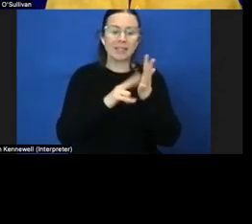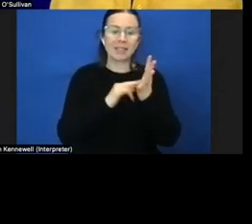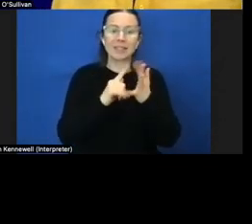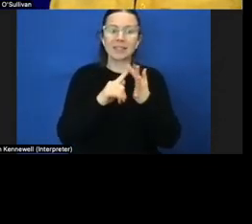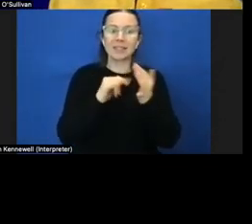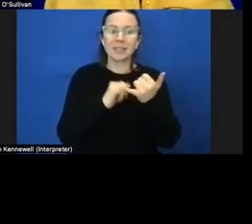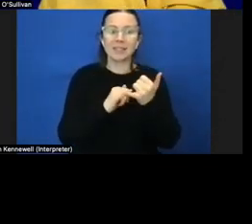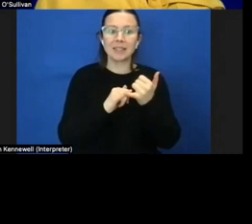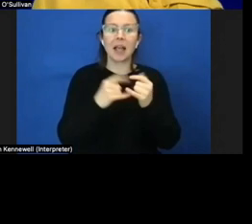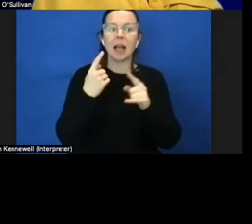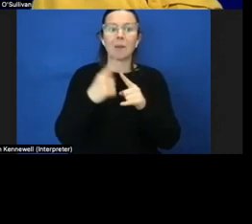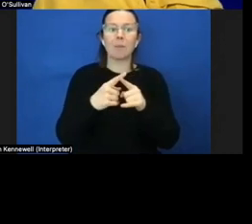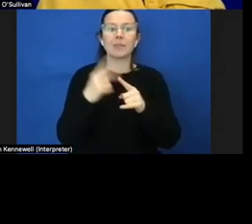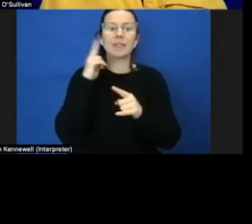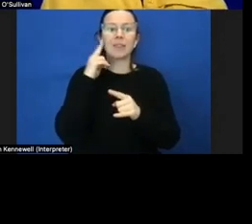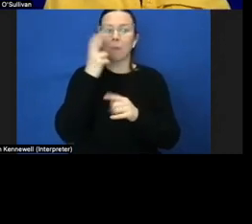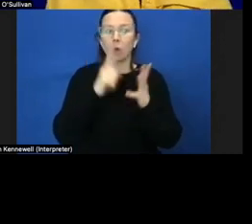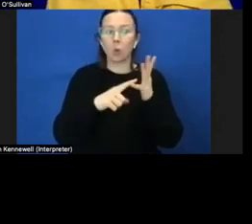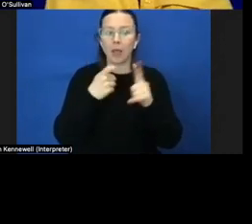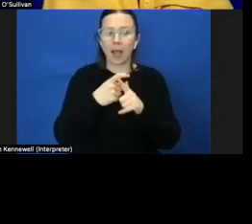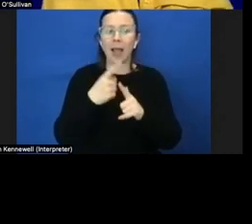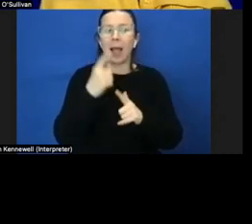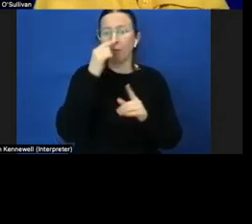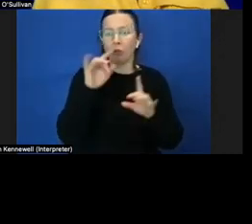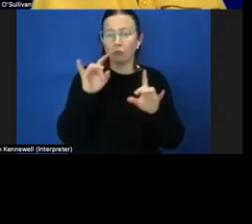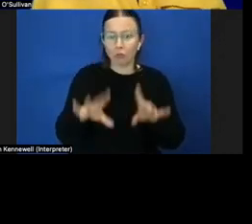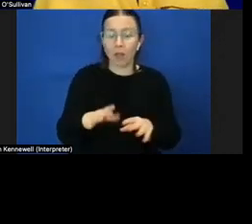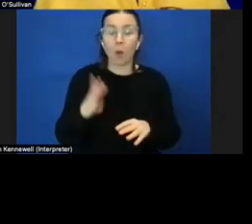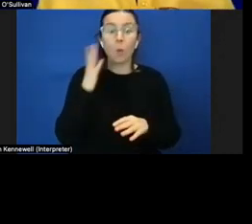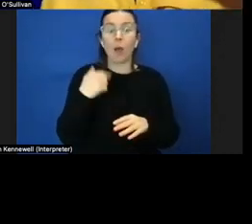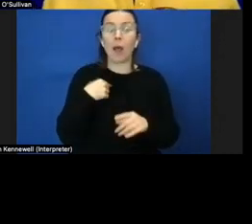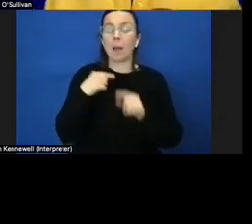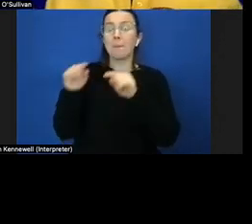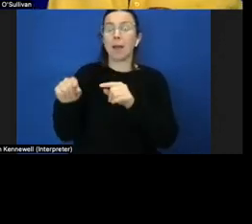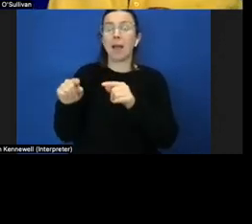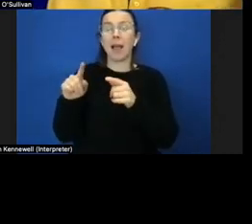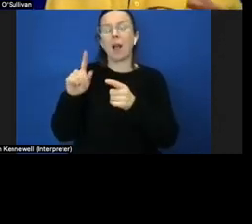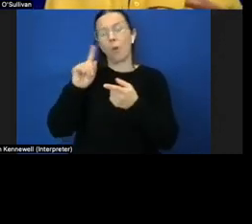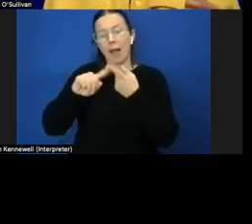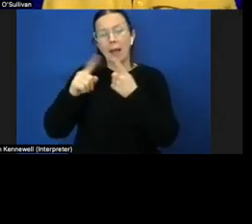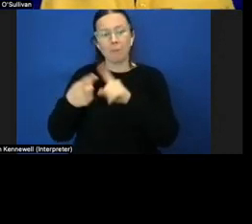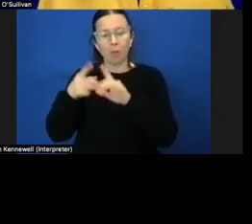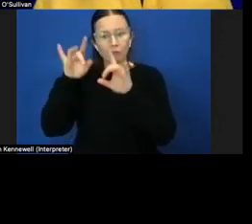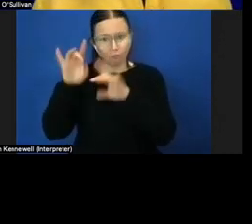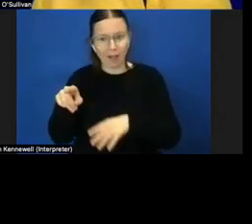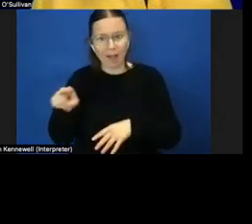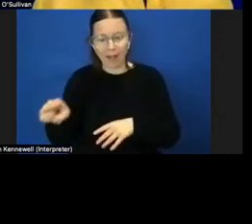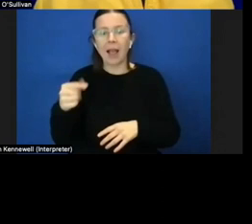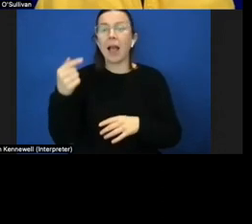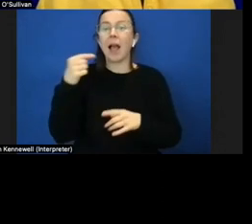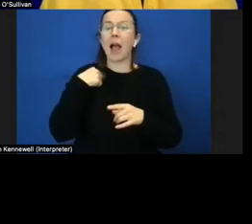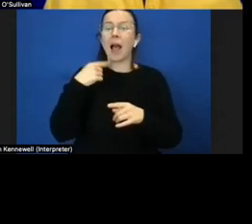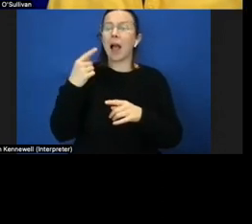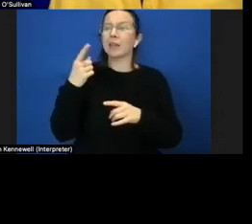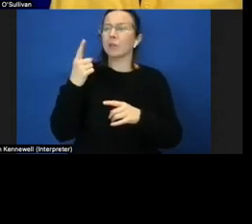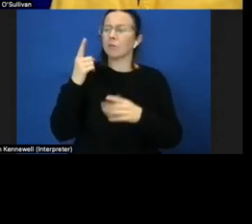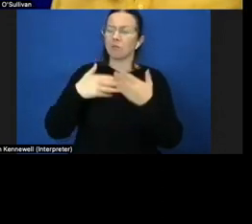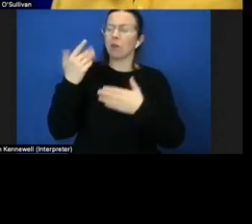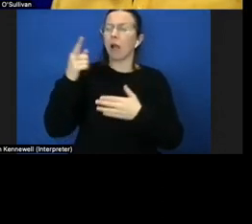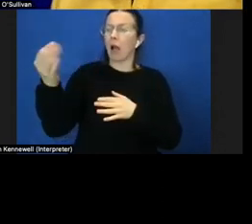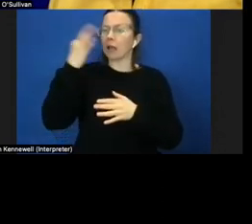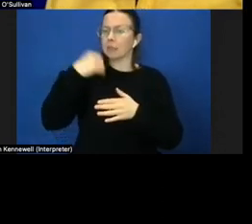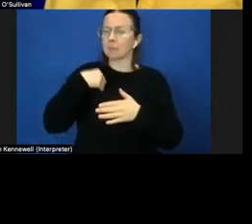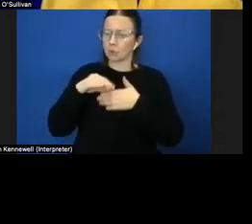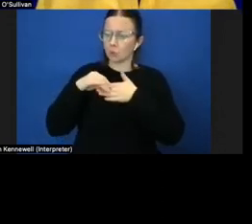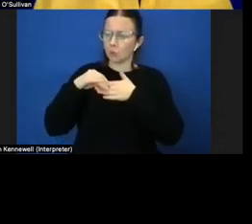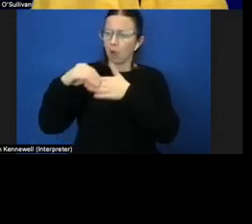australia once when i was working at able i was working with somebody who asked to be guided to a train station and then when we